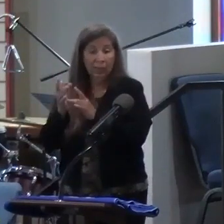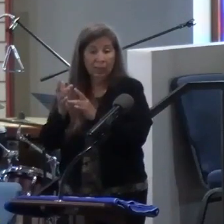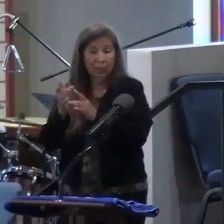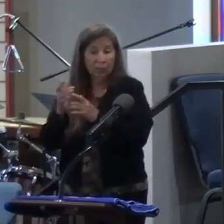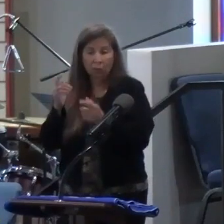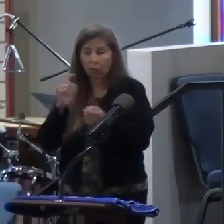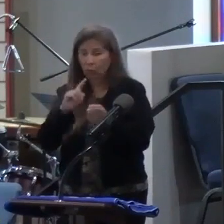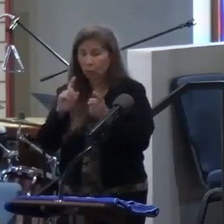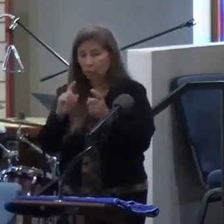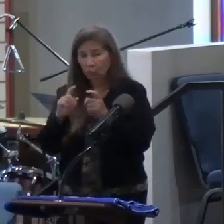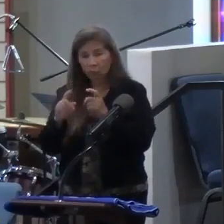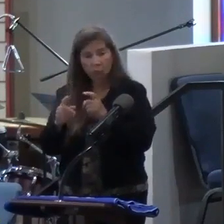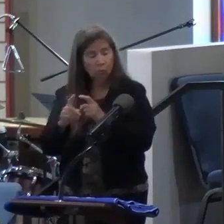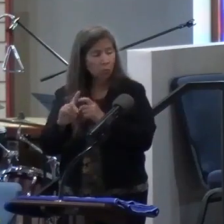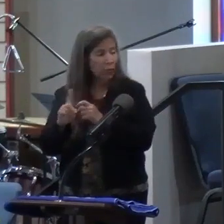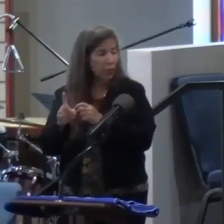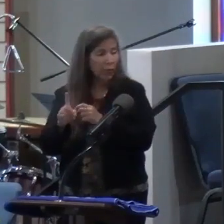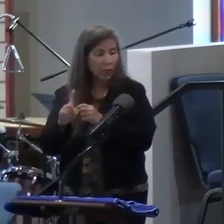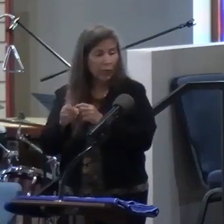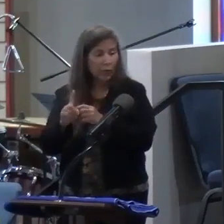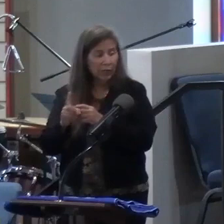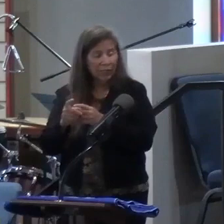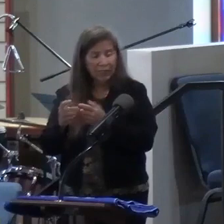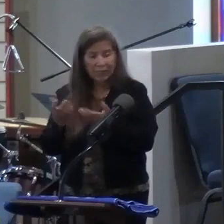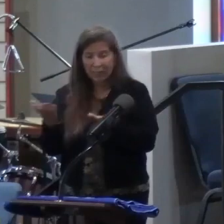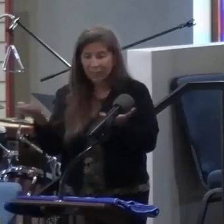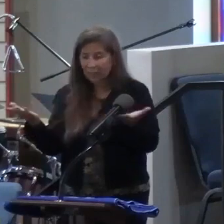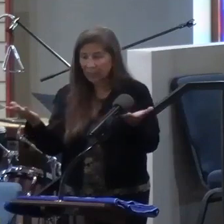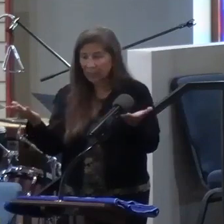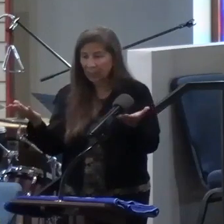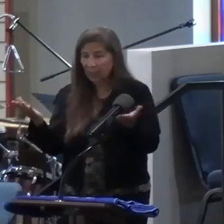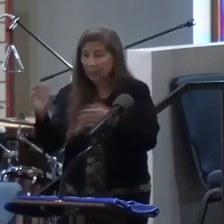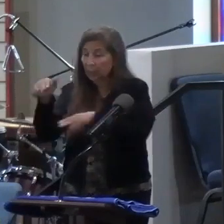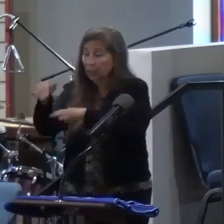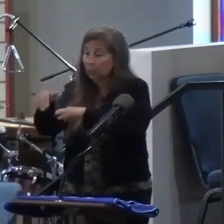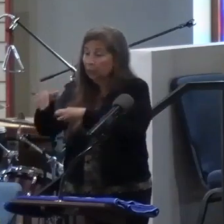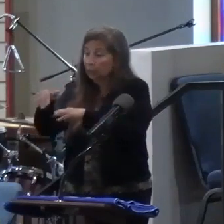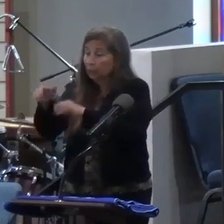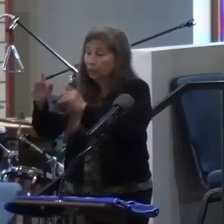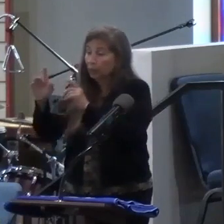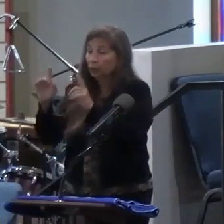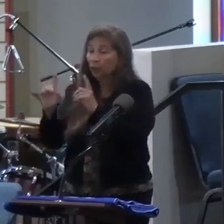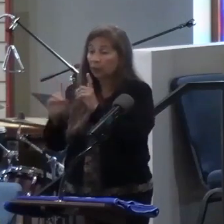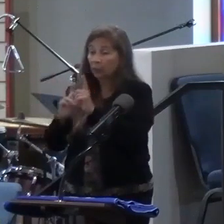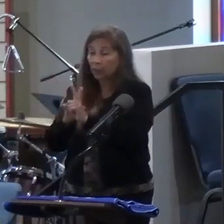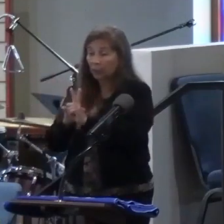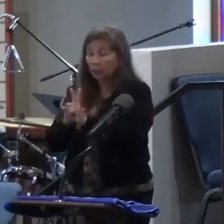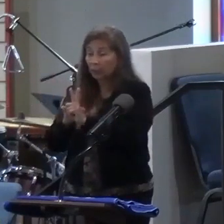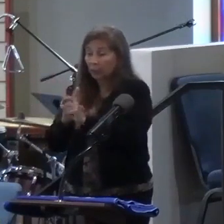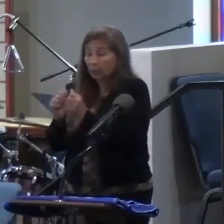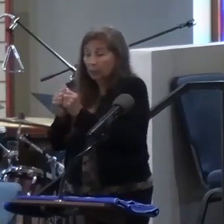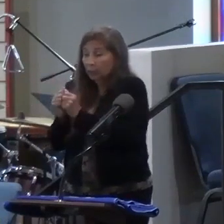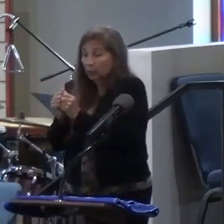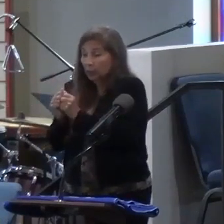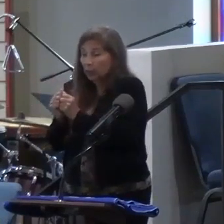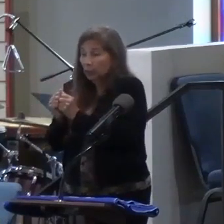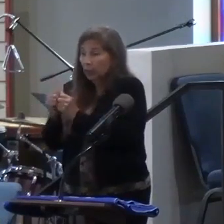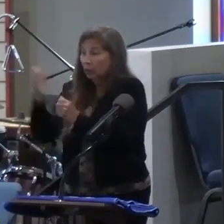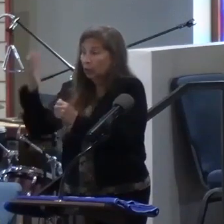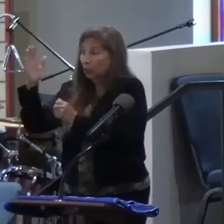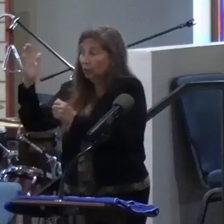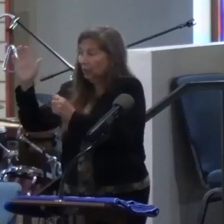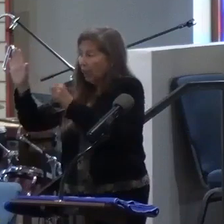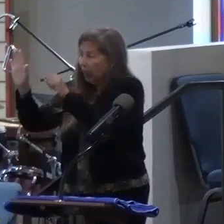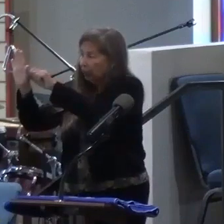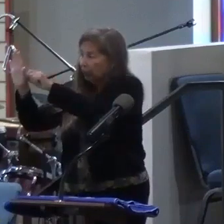is he? On the evening, it says, when the disciples were together, the doors were locked for fear of the Jews. This was an intense situation.